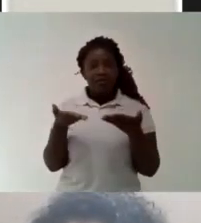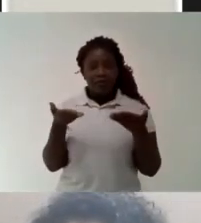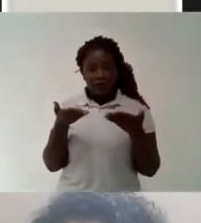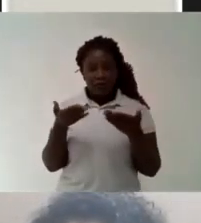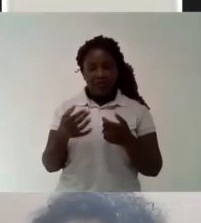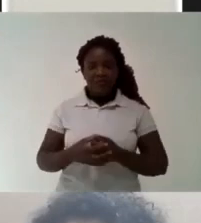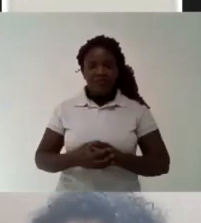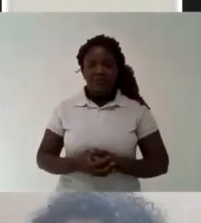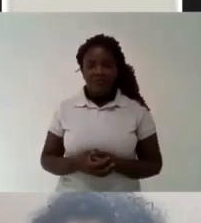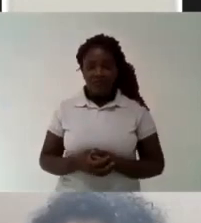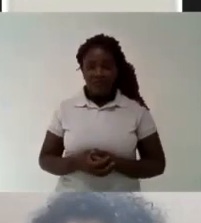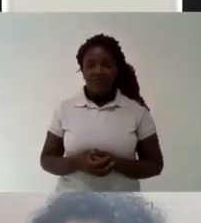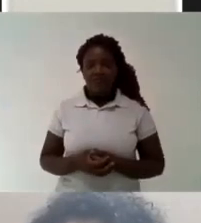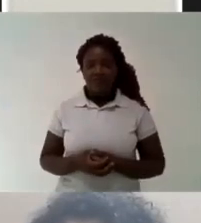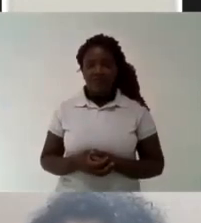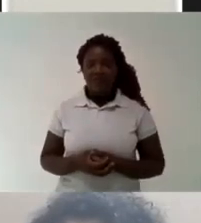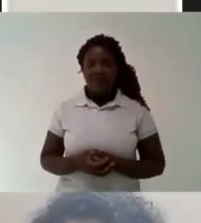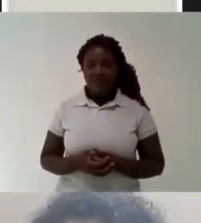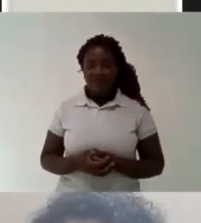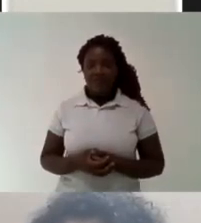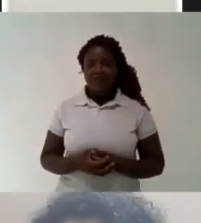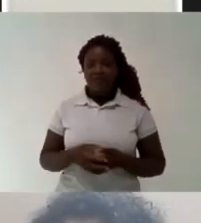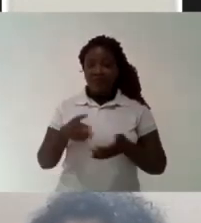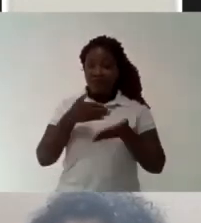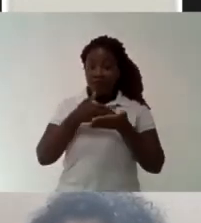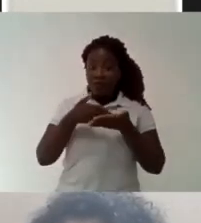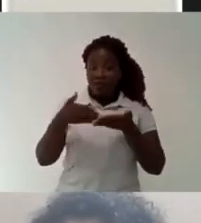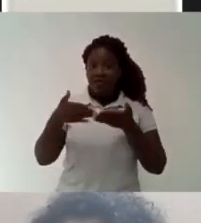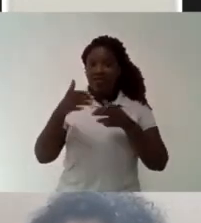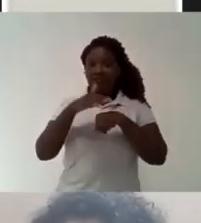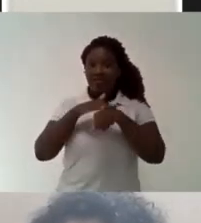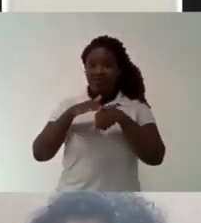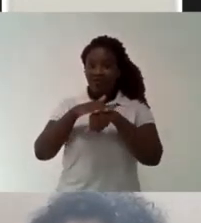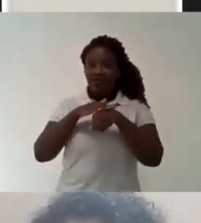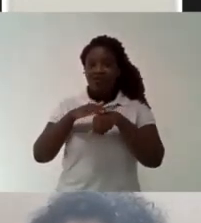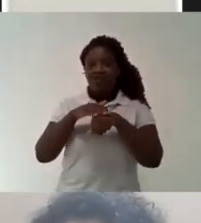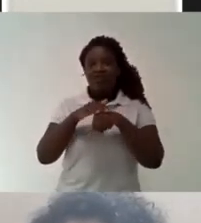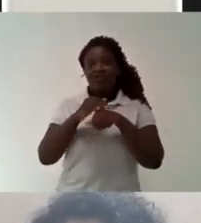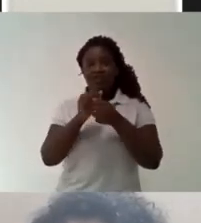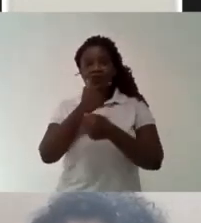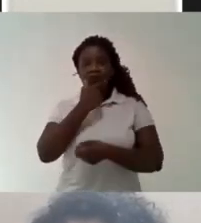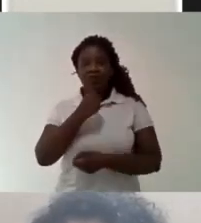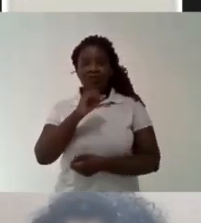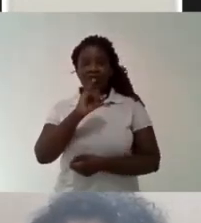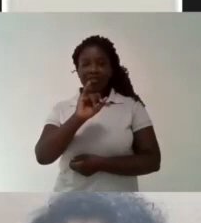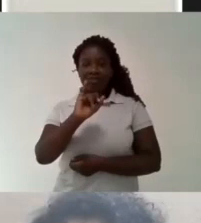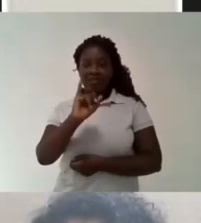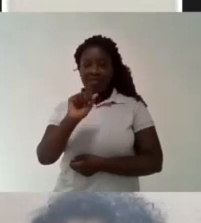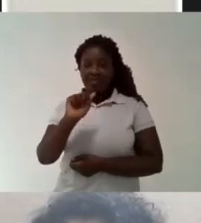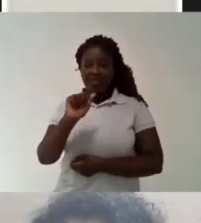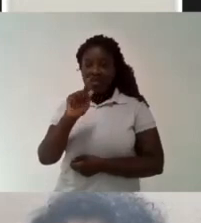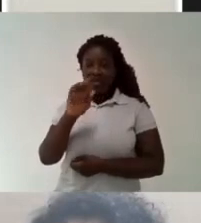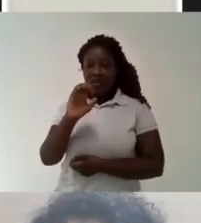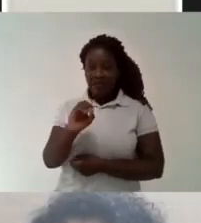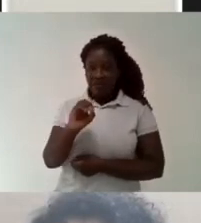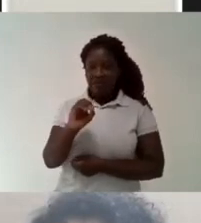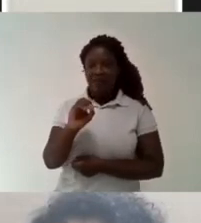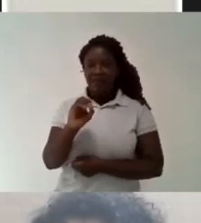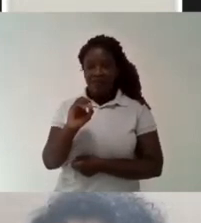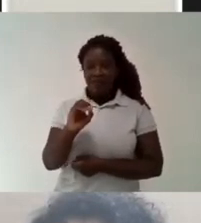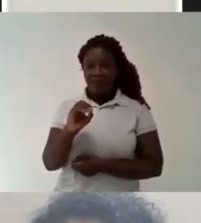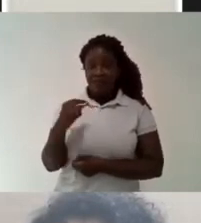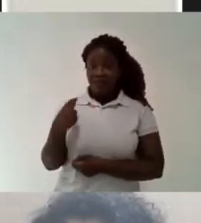he is studying economy at the USP University in Brazil